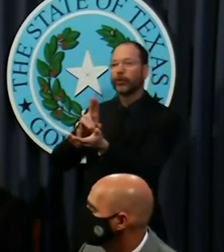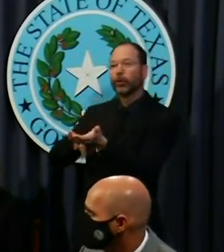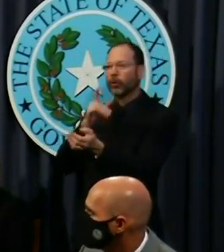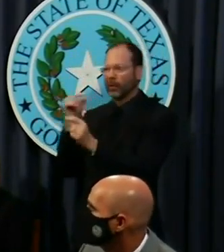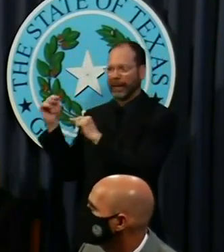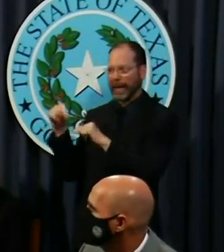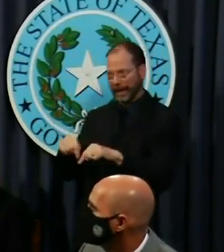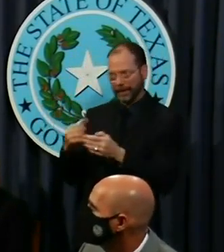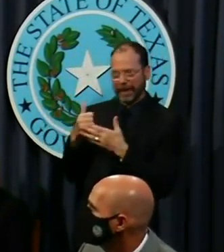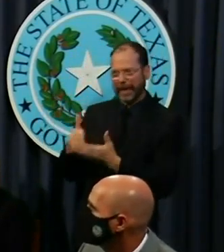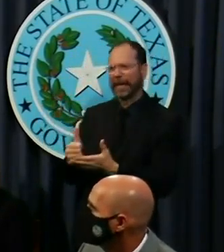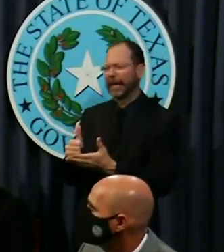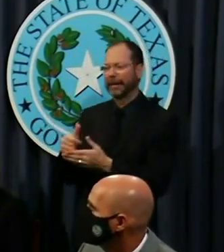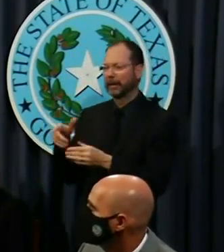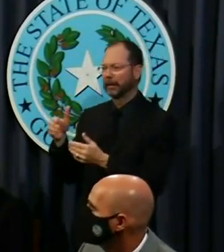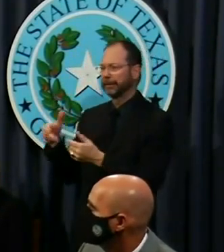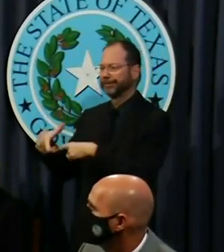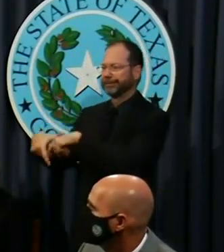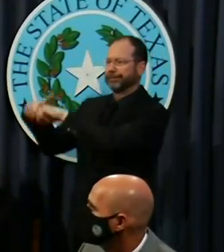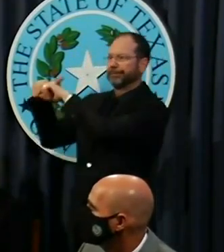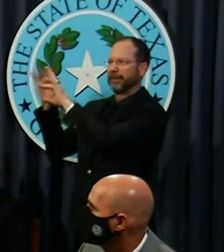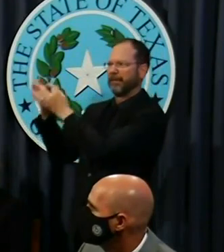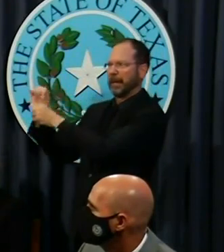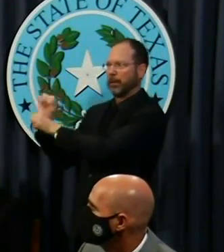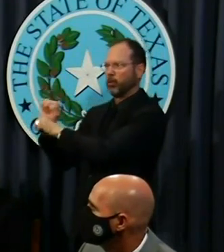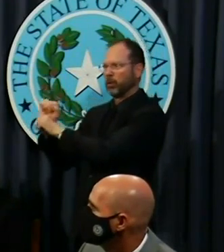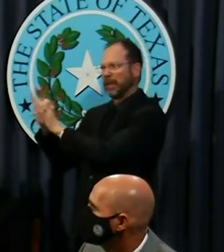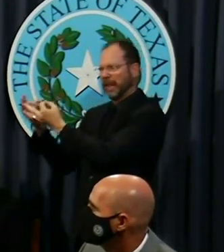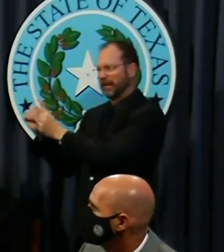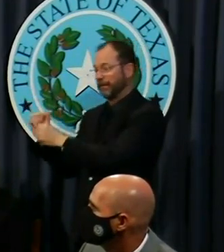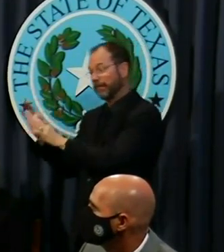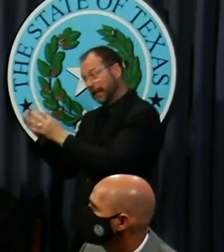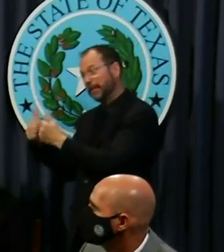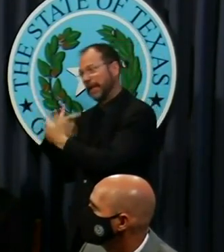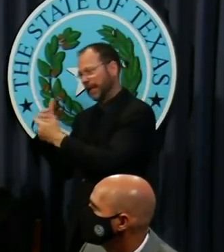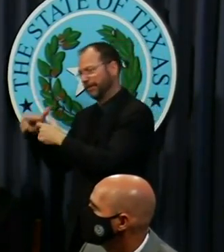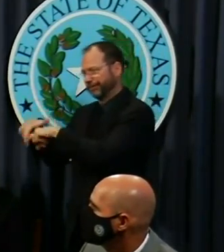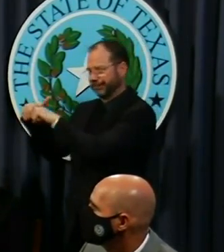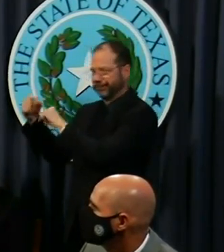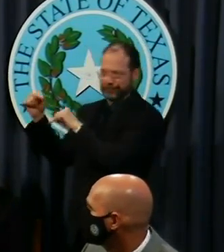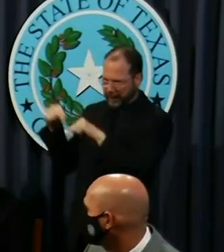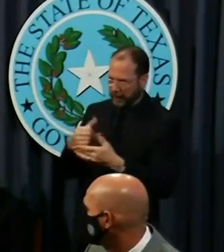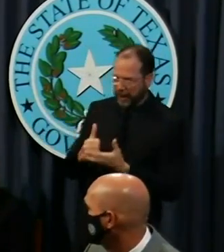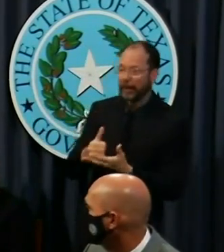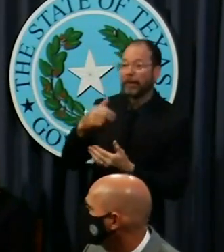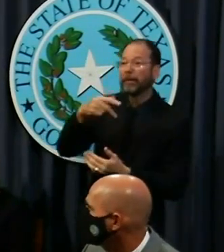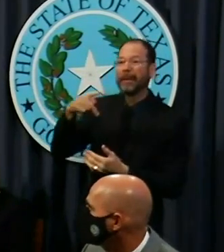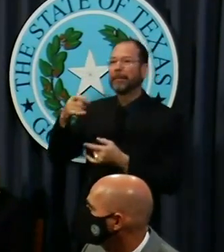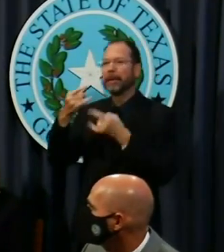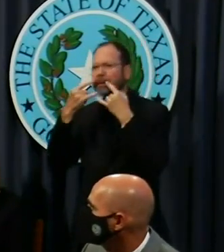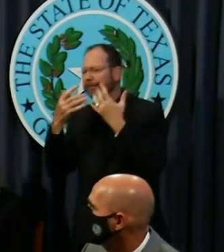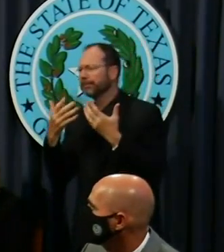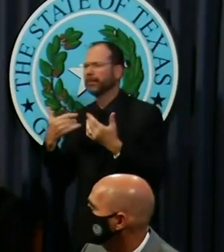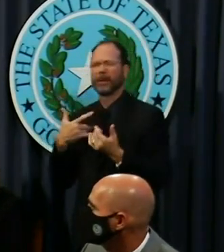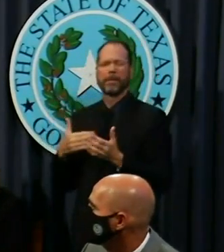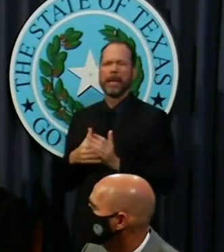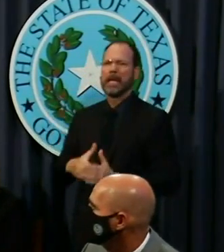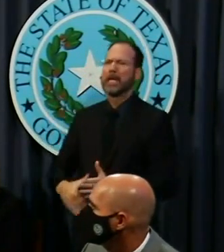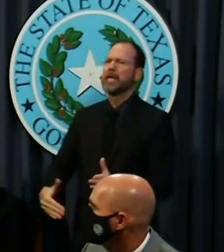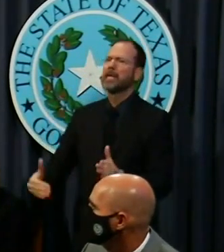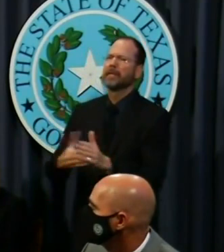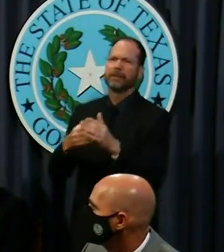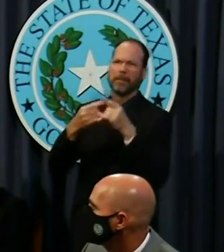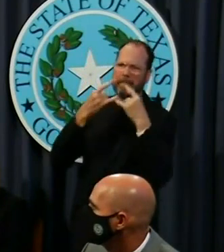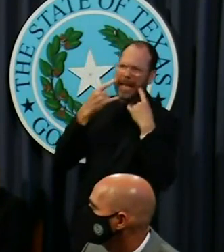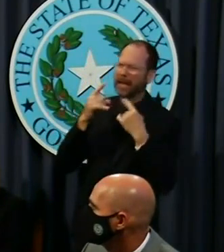in, put their families and everything else on the side to help support us in our time of need. Our PPE caches are very deep. We've got millions of masks,